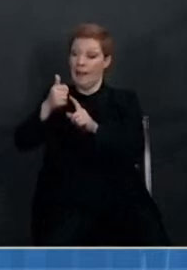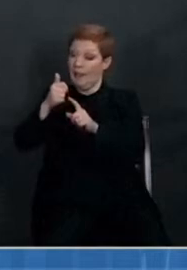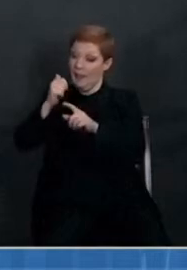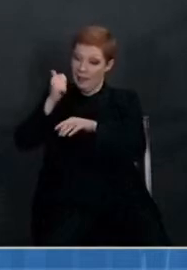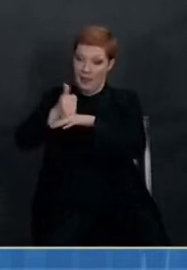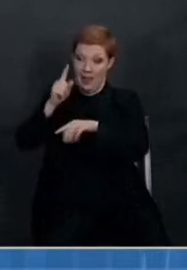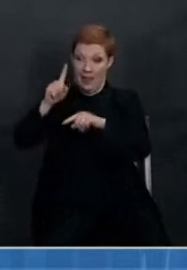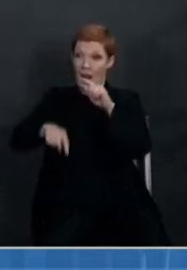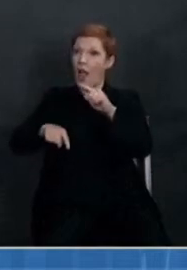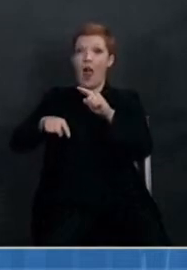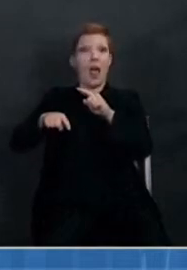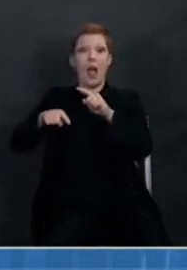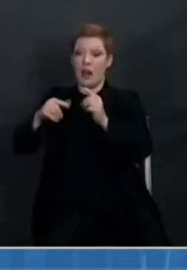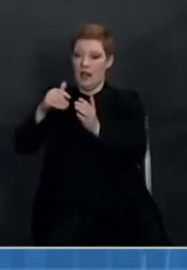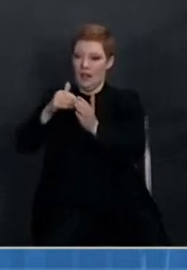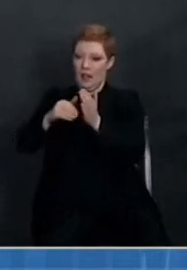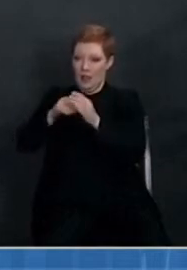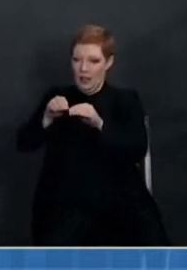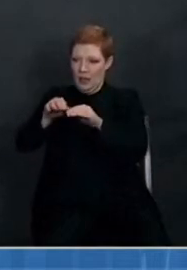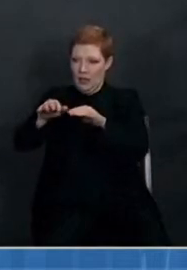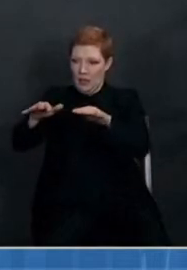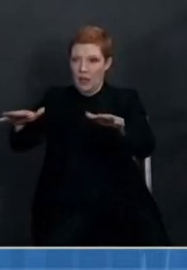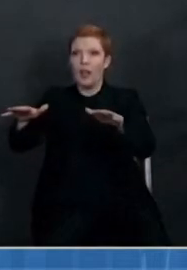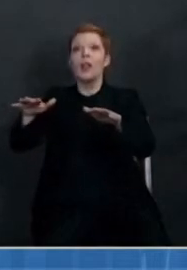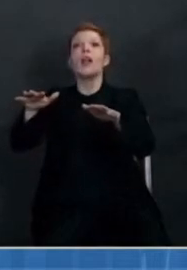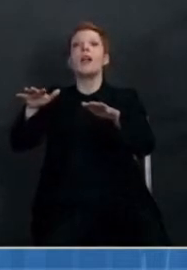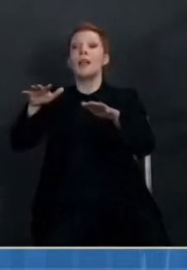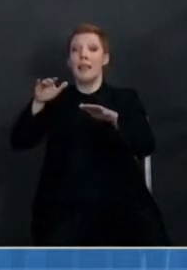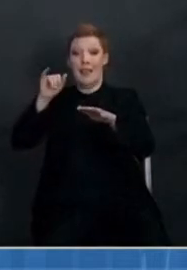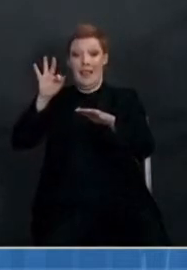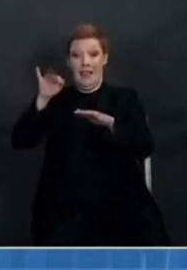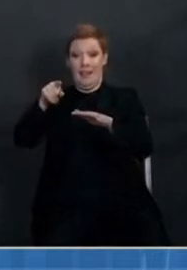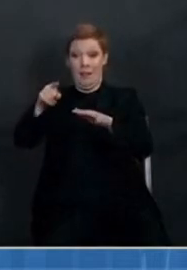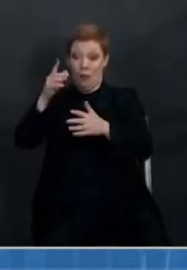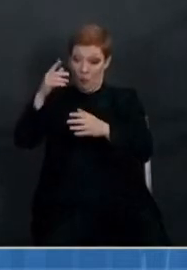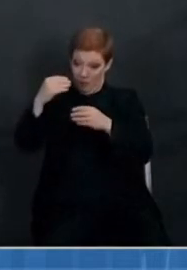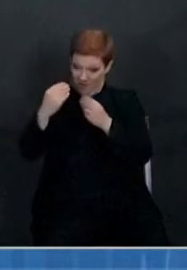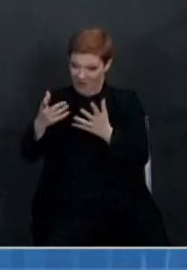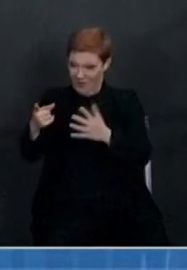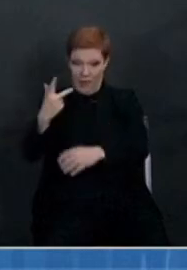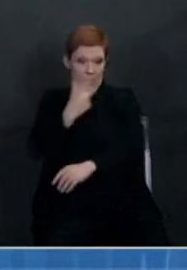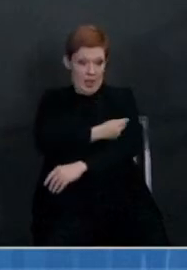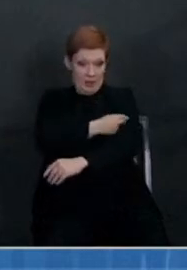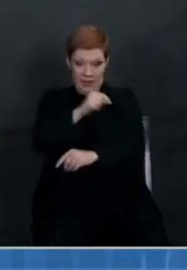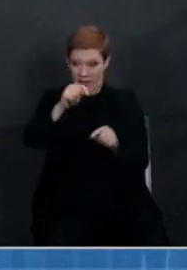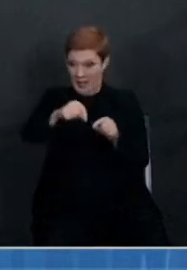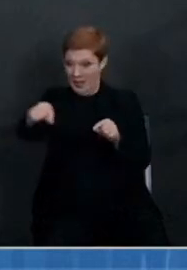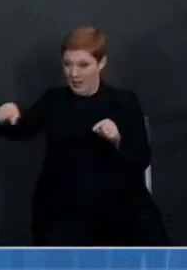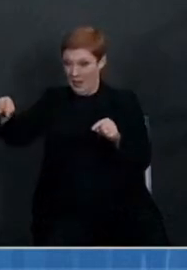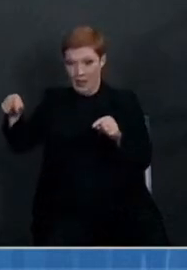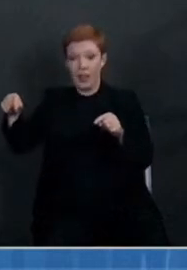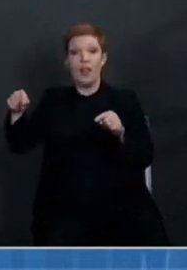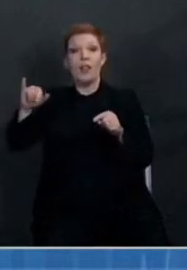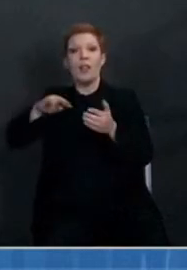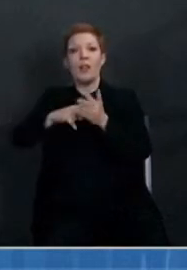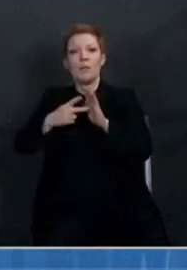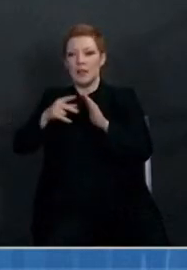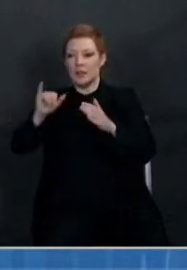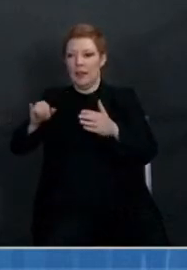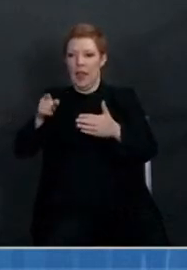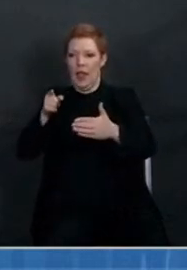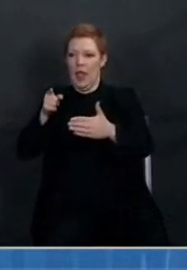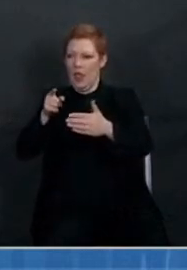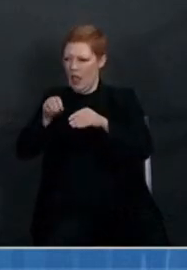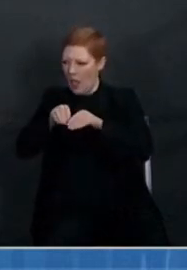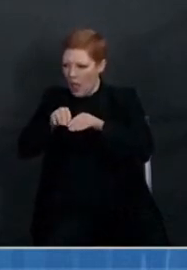you stop their replication by vaccinating widely and not giving the virus an open playing field to